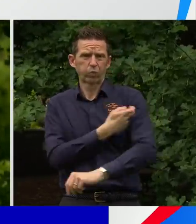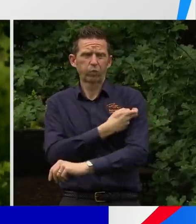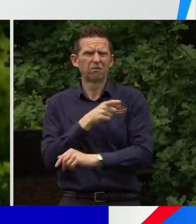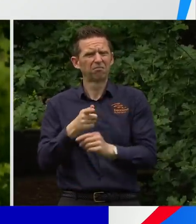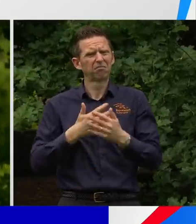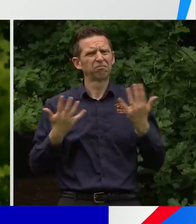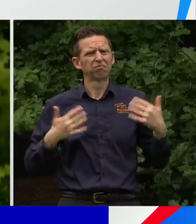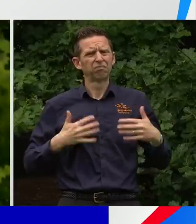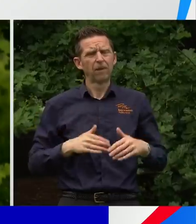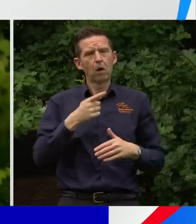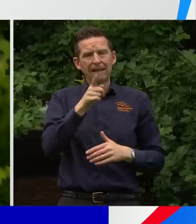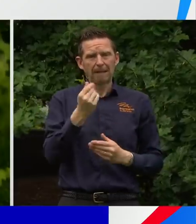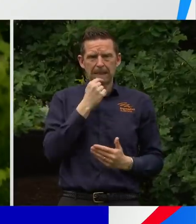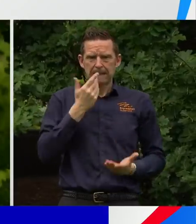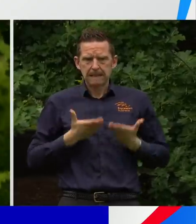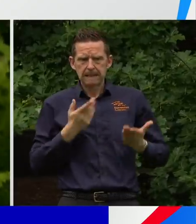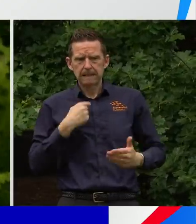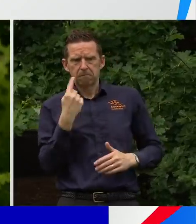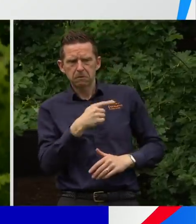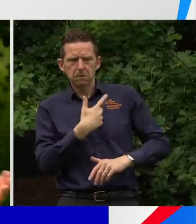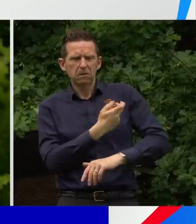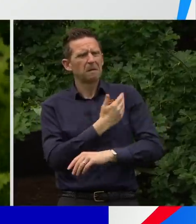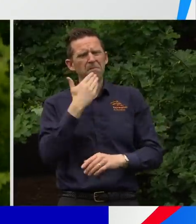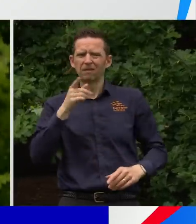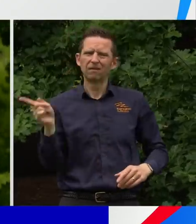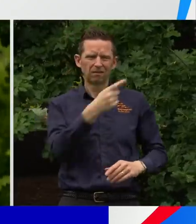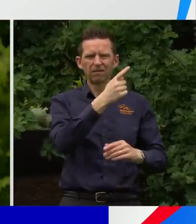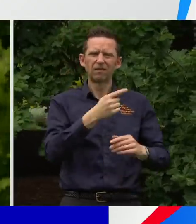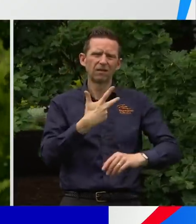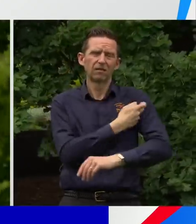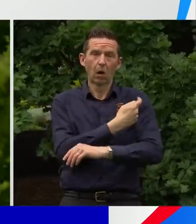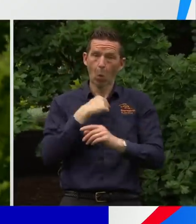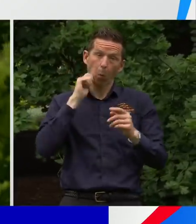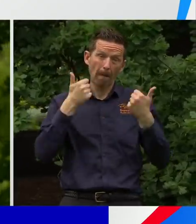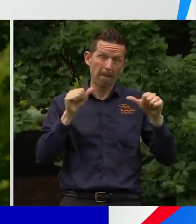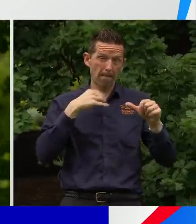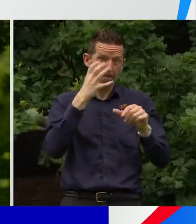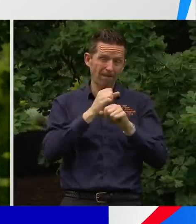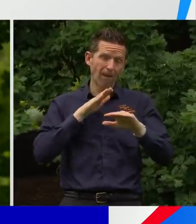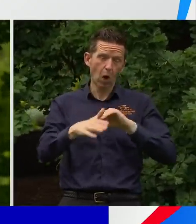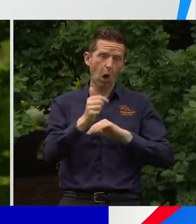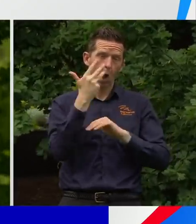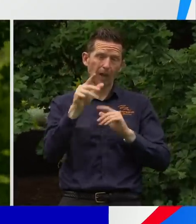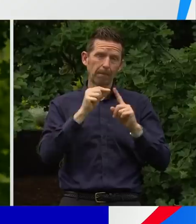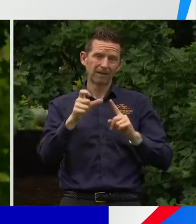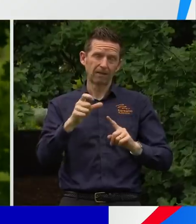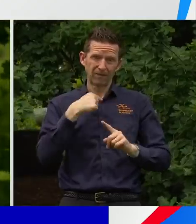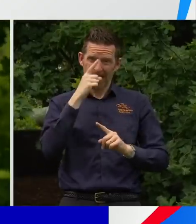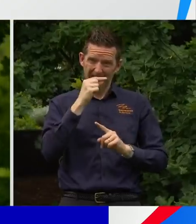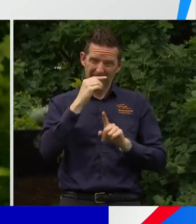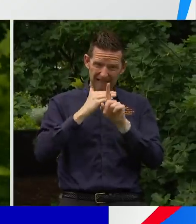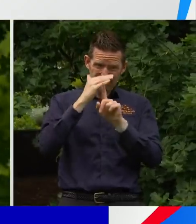people who are on the fence go and get the first dose. We're going to get over 90%. We can be one of the most vaccinated